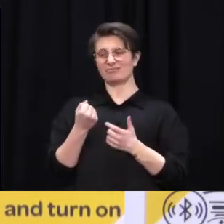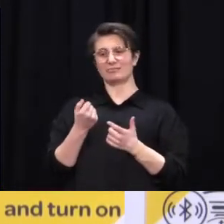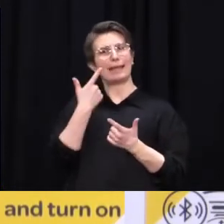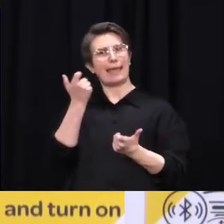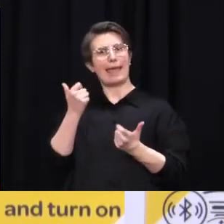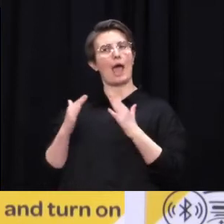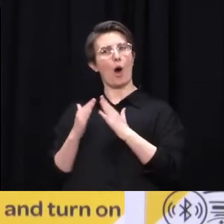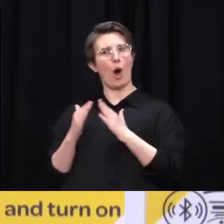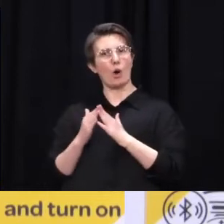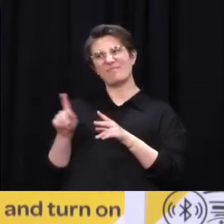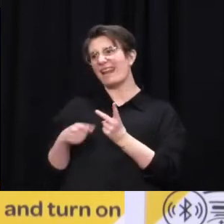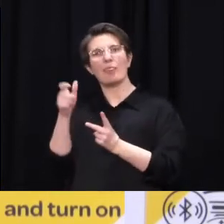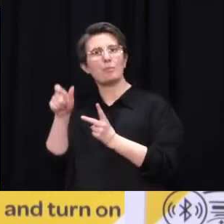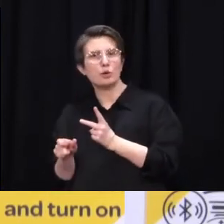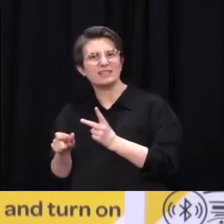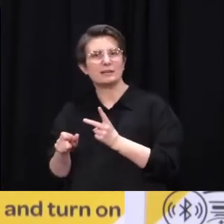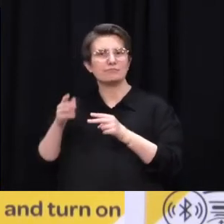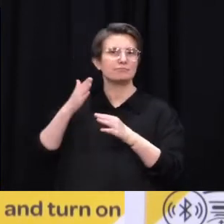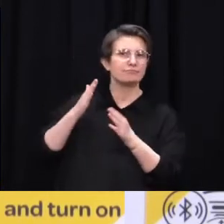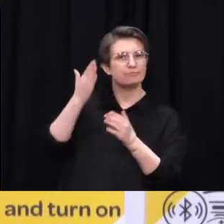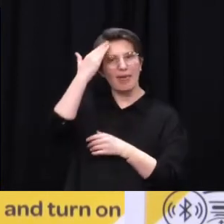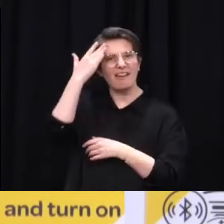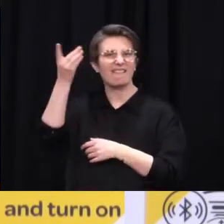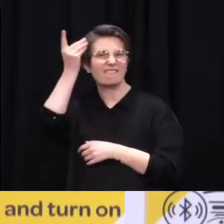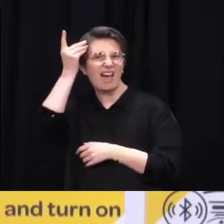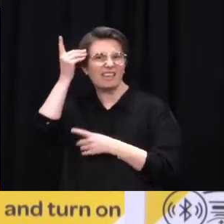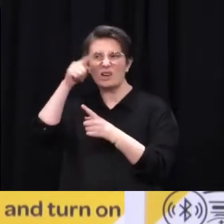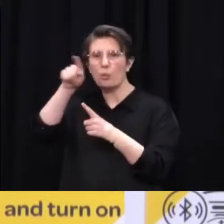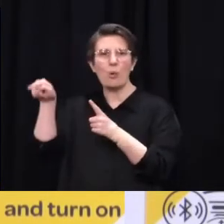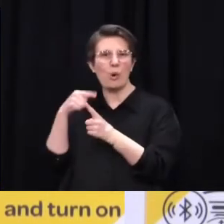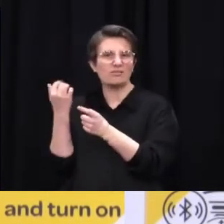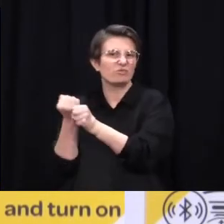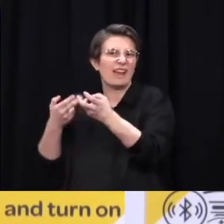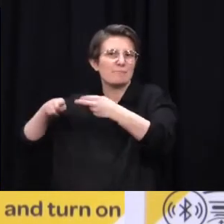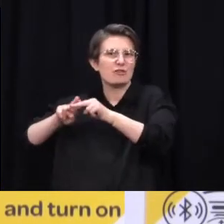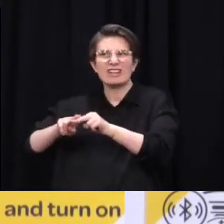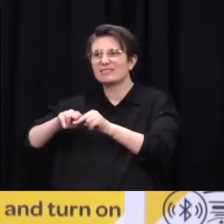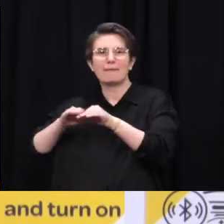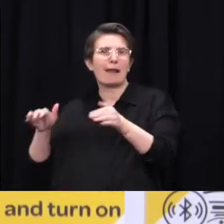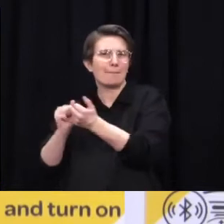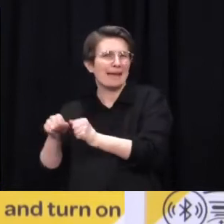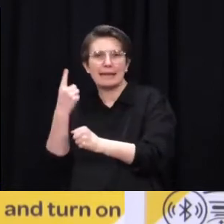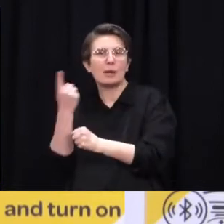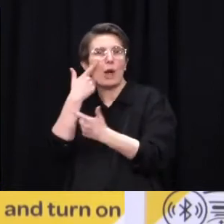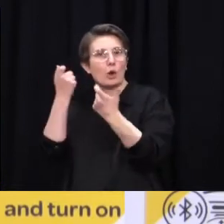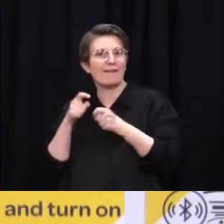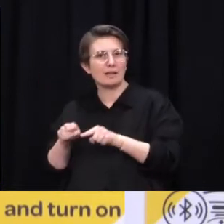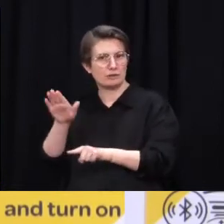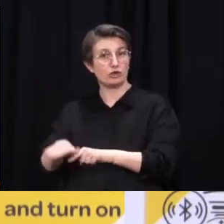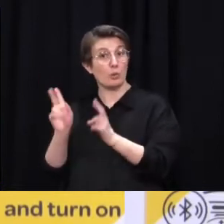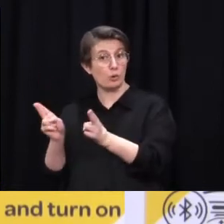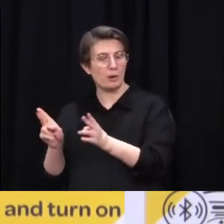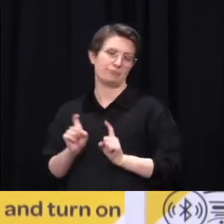be eligible. Those arrangements can continue as long as the carer is only dealing with one